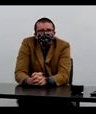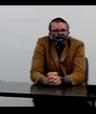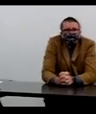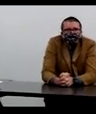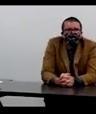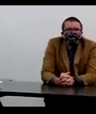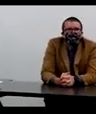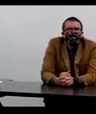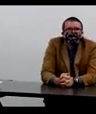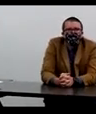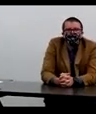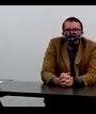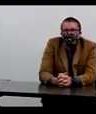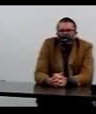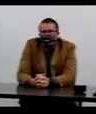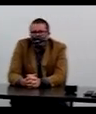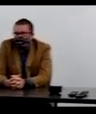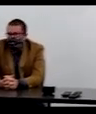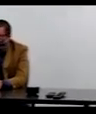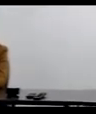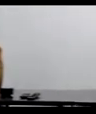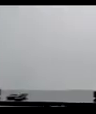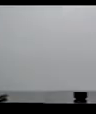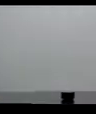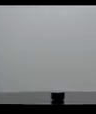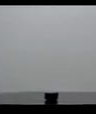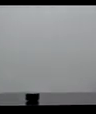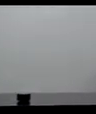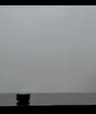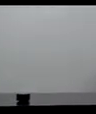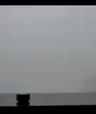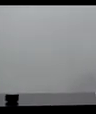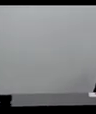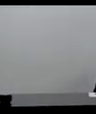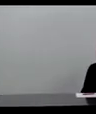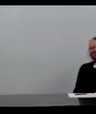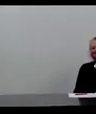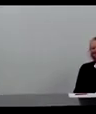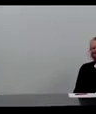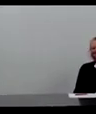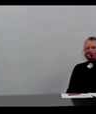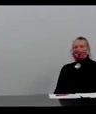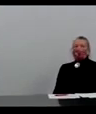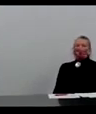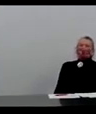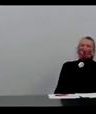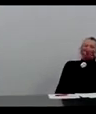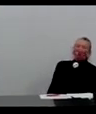You know, what is your view on that? Well, no matter what R of Sorare is telling, no, I'm kidding.